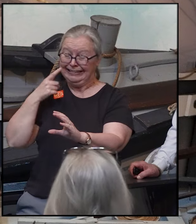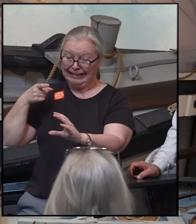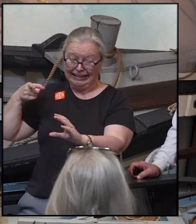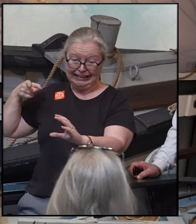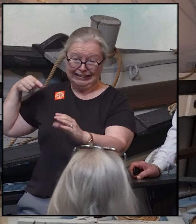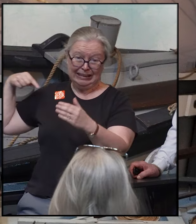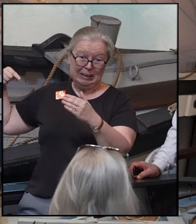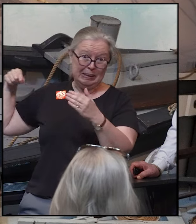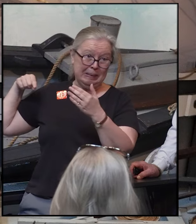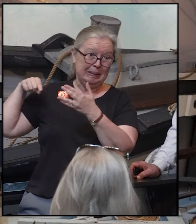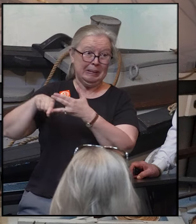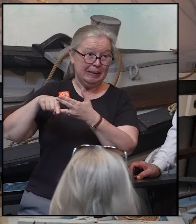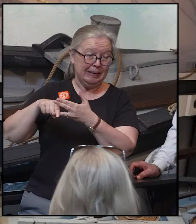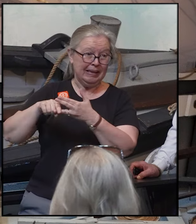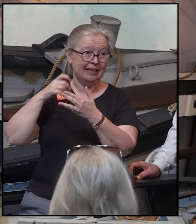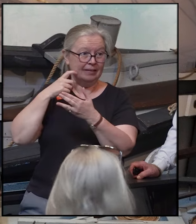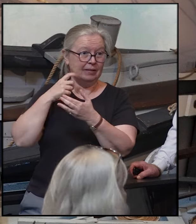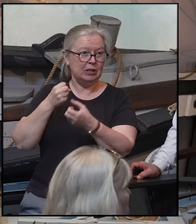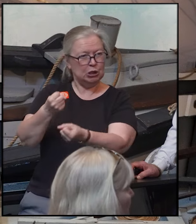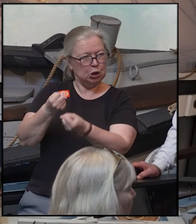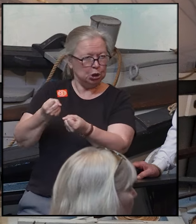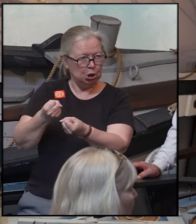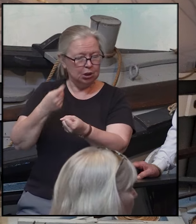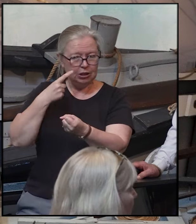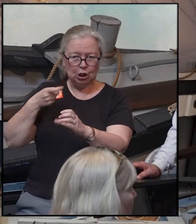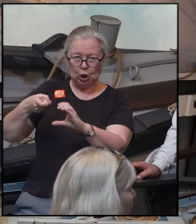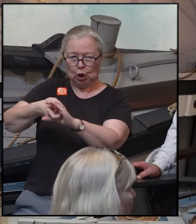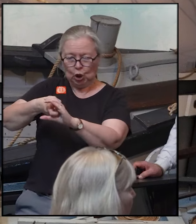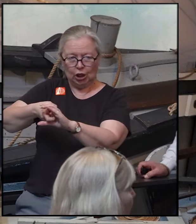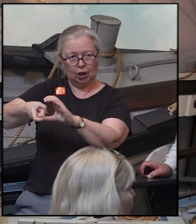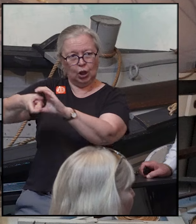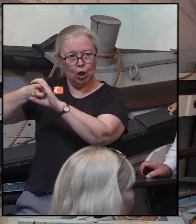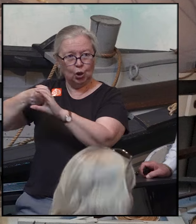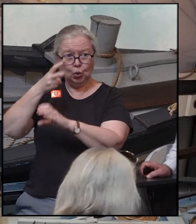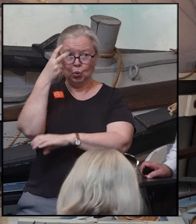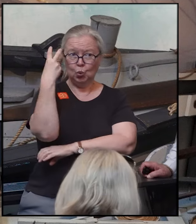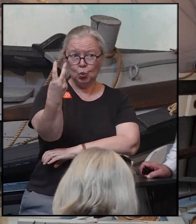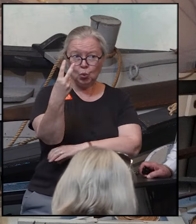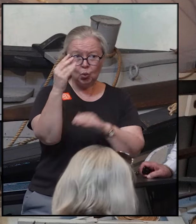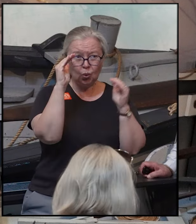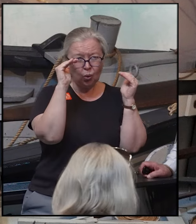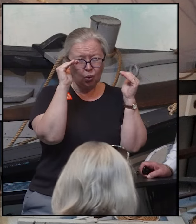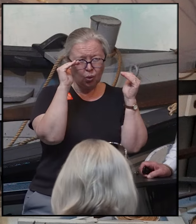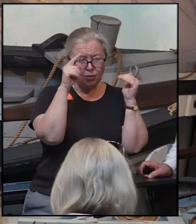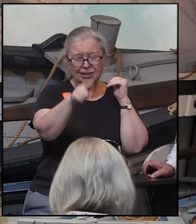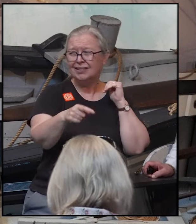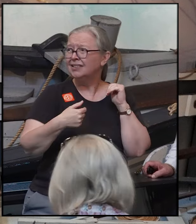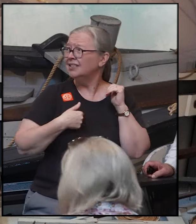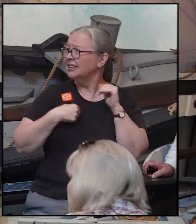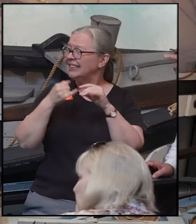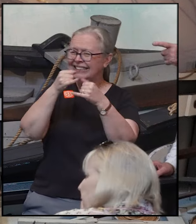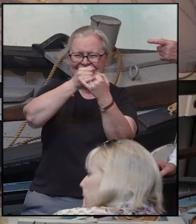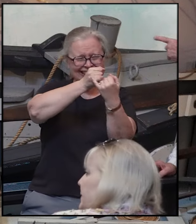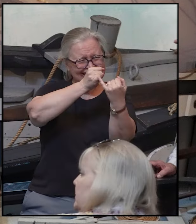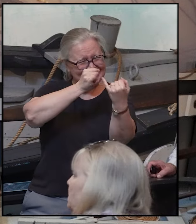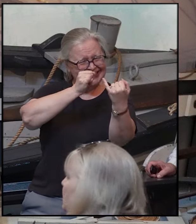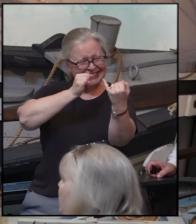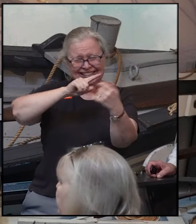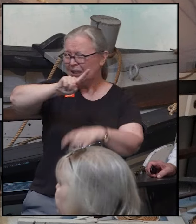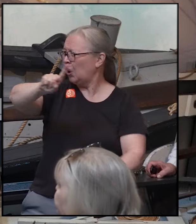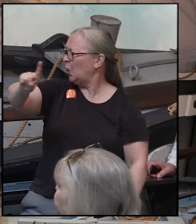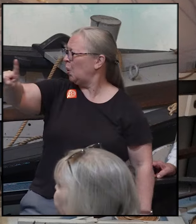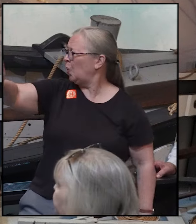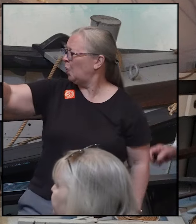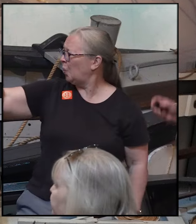also get into the whale to give him a firmer grasp. Each of those harpoons is connected to a rope that runs the